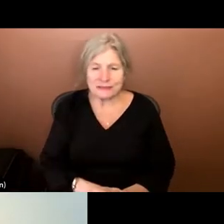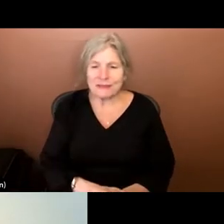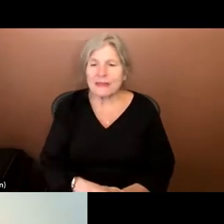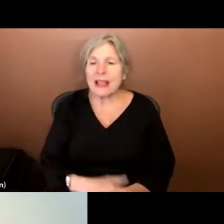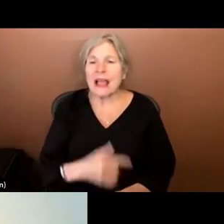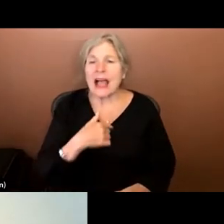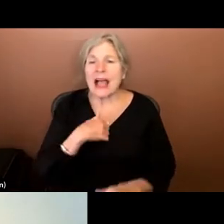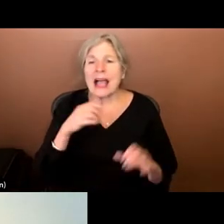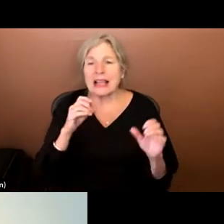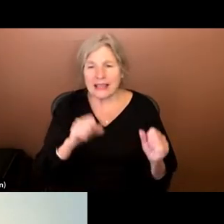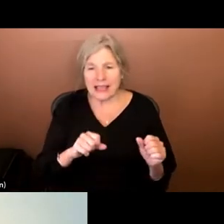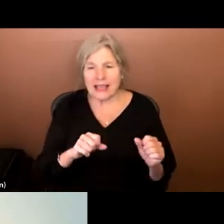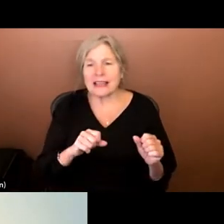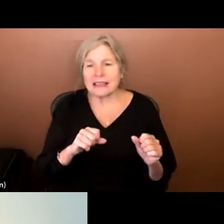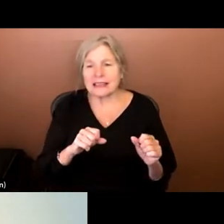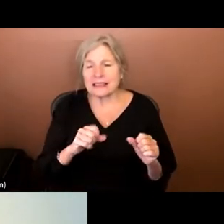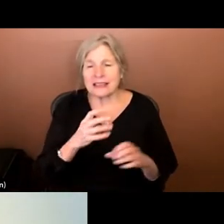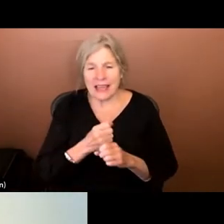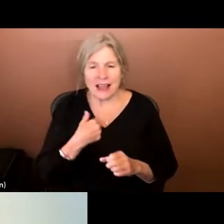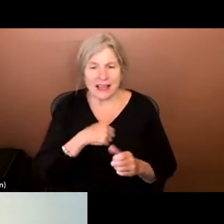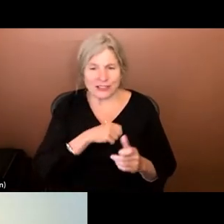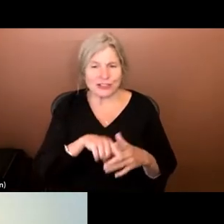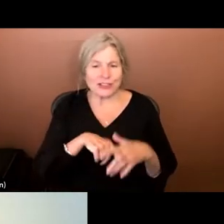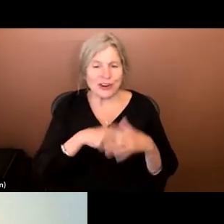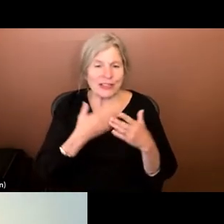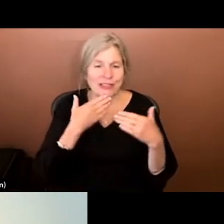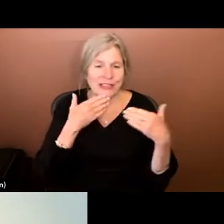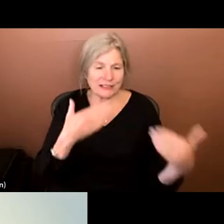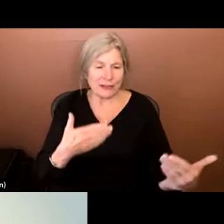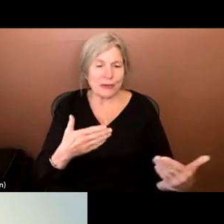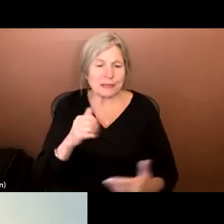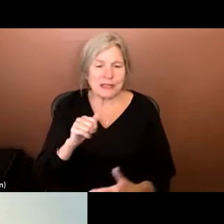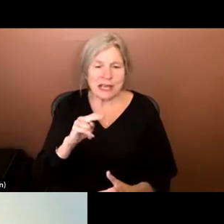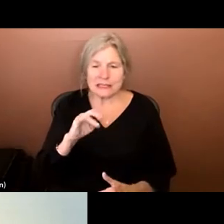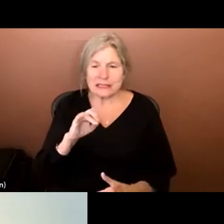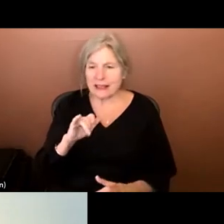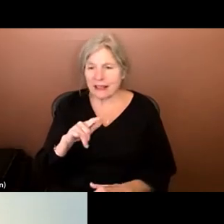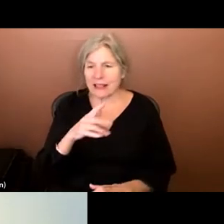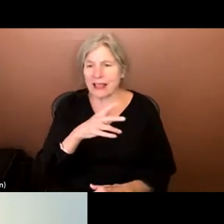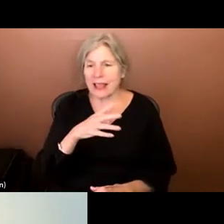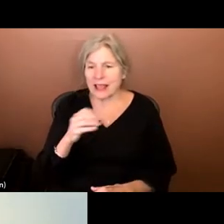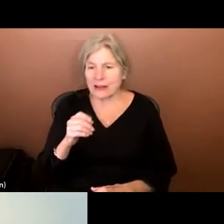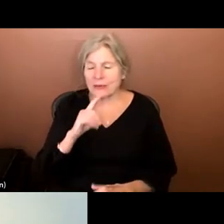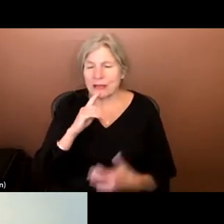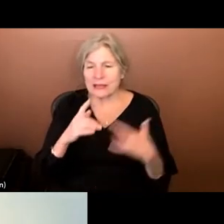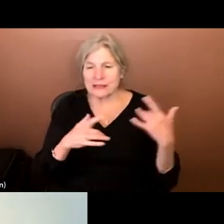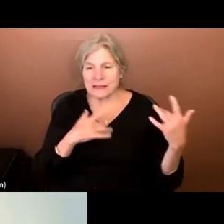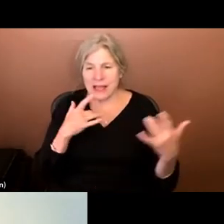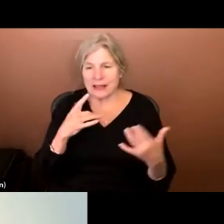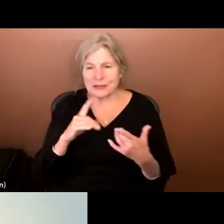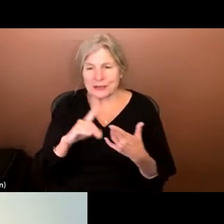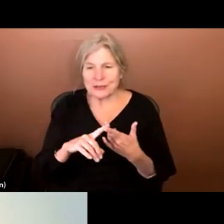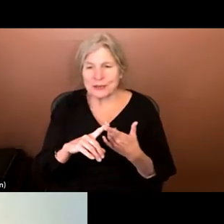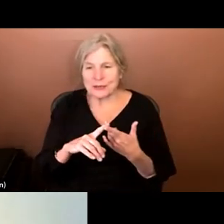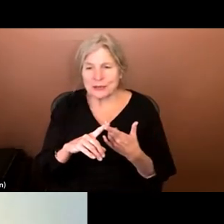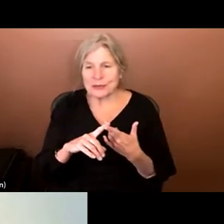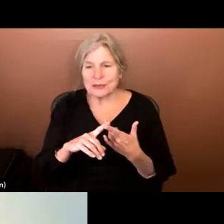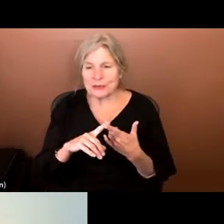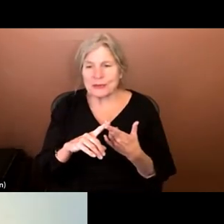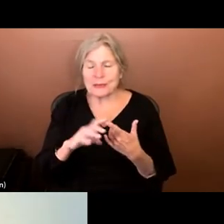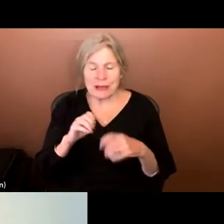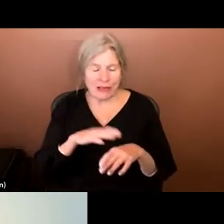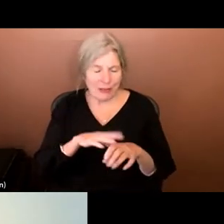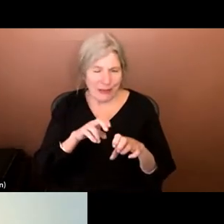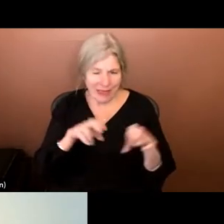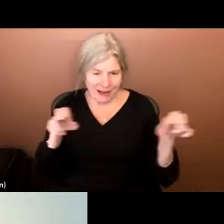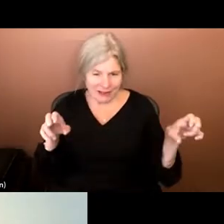I can definitely get us started. Thanks very much, Anil, and I'm really excited to get to participate on this panel